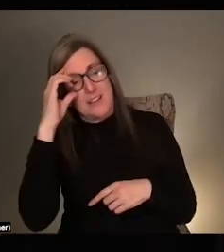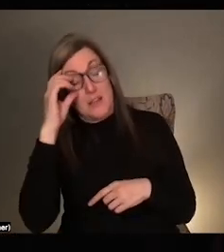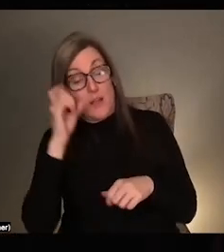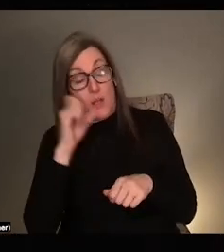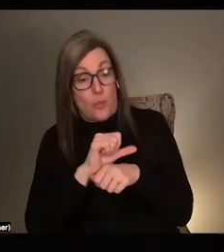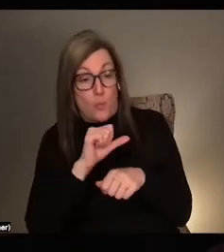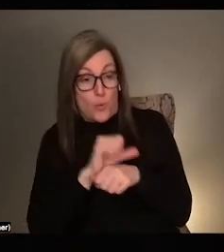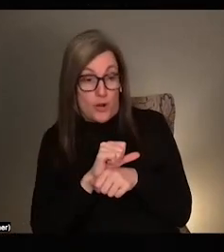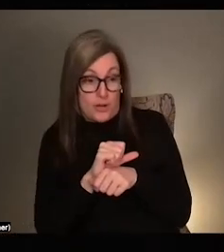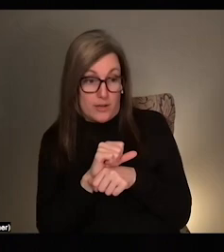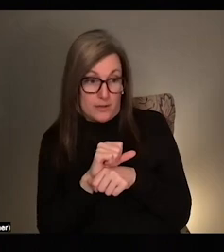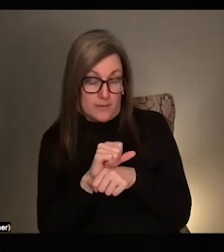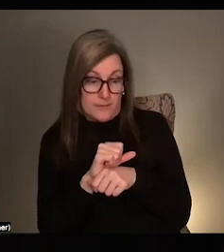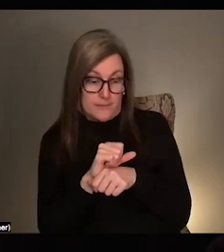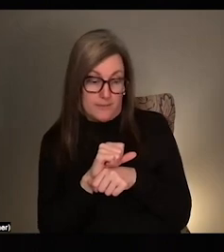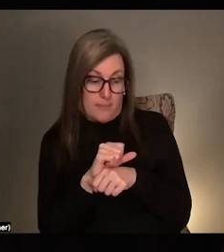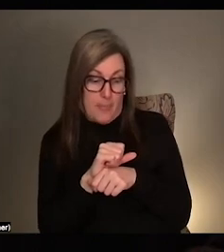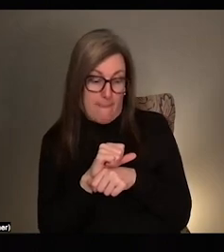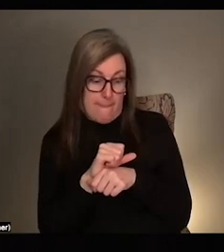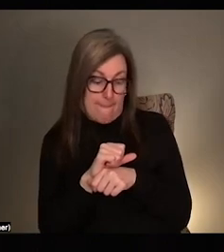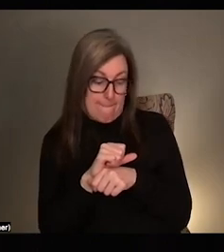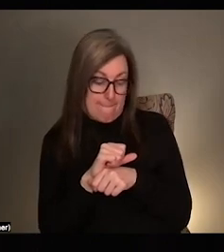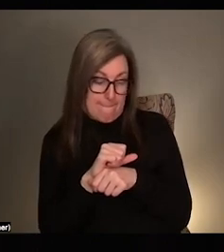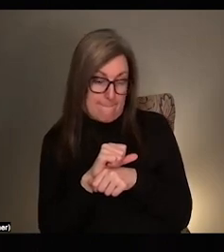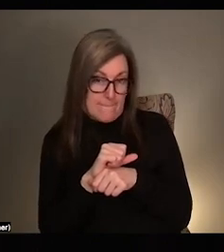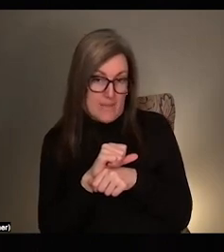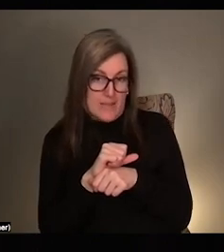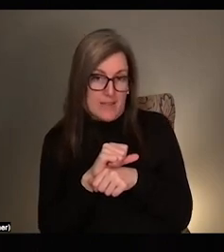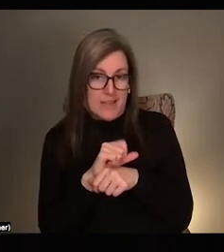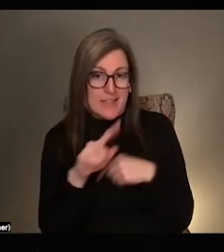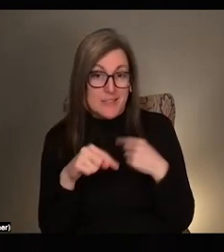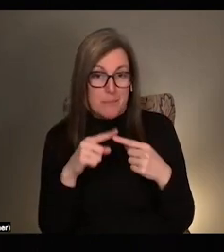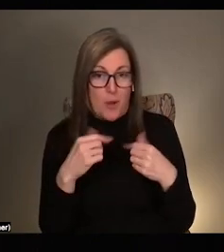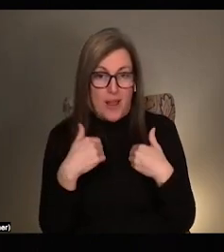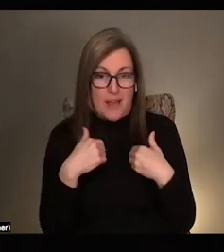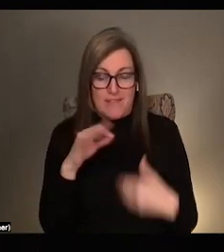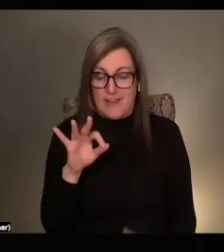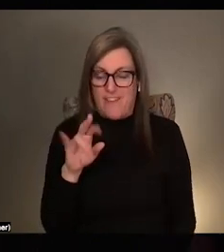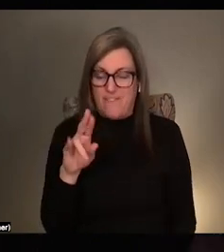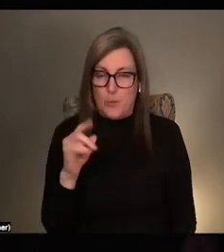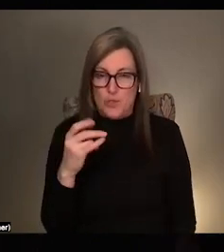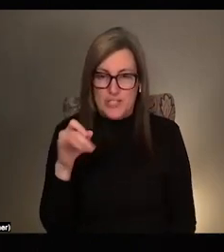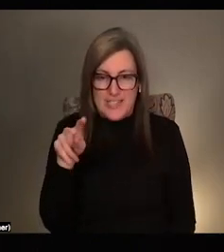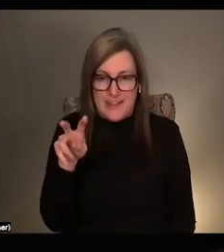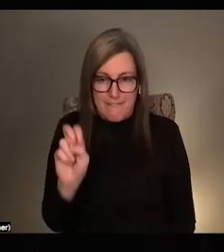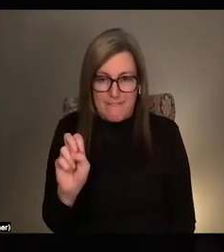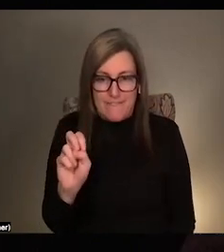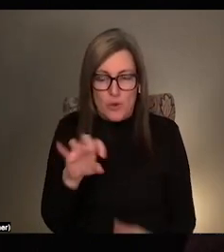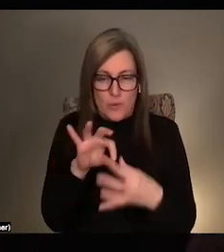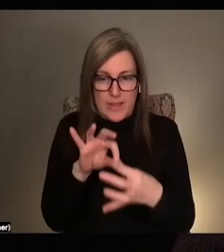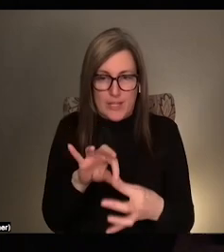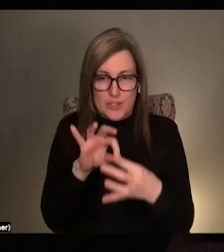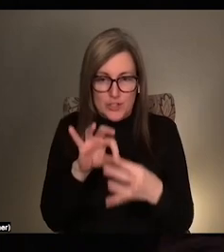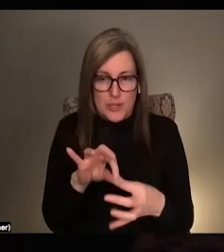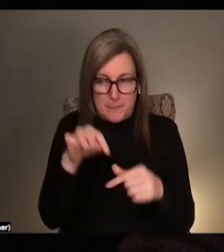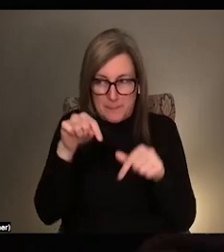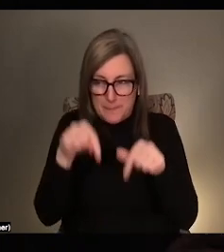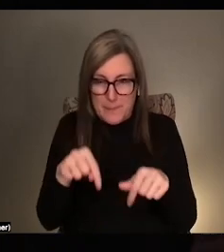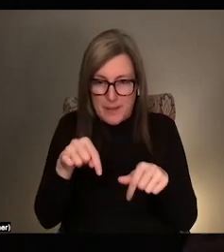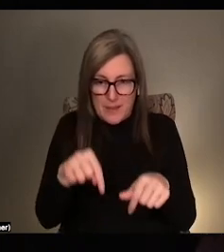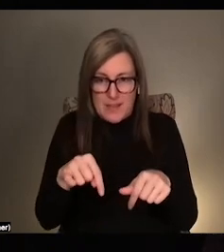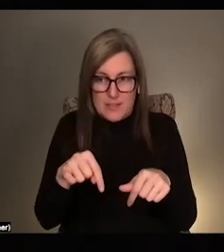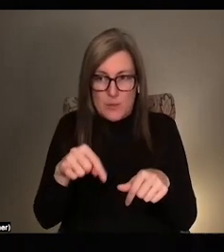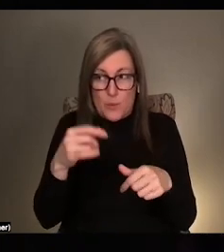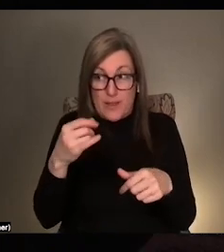also kind of like having a fugitive relationship to institutions, which is like, what does it mean to be here and to be hidden